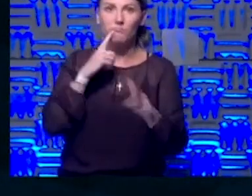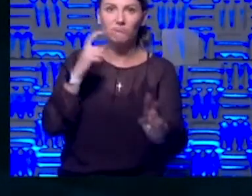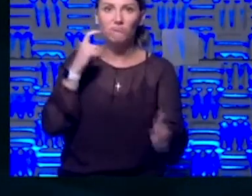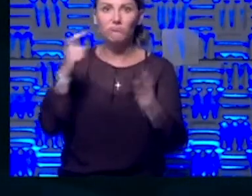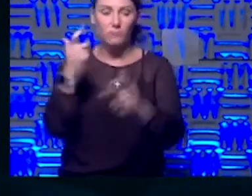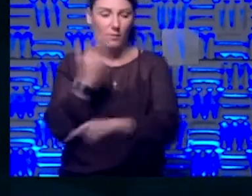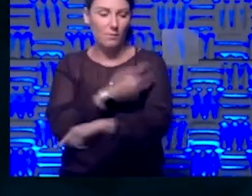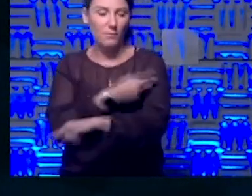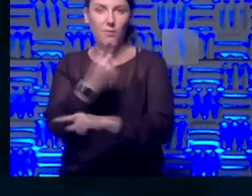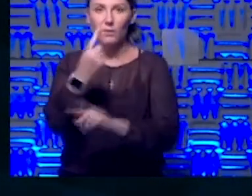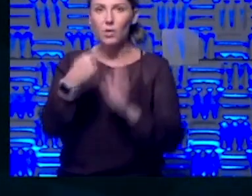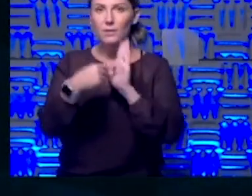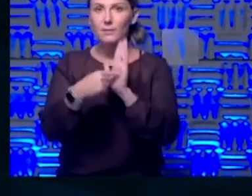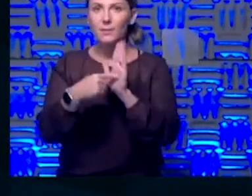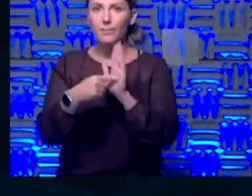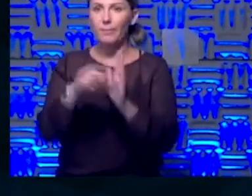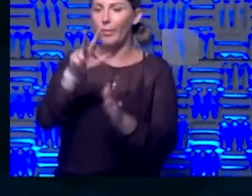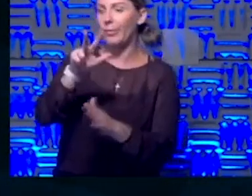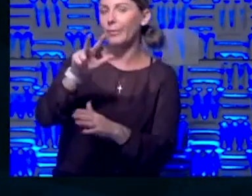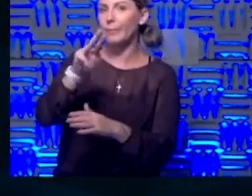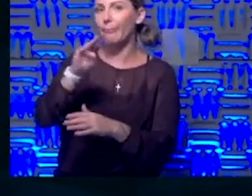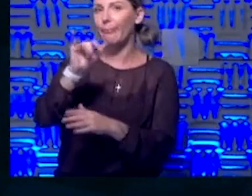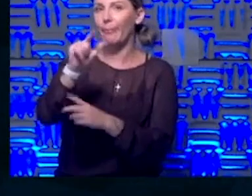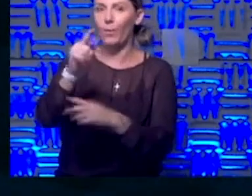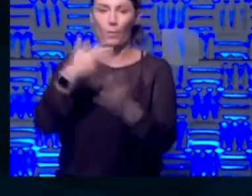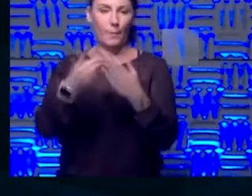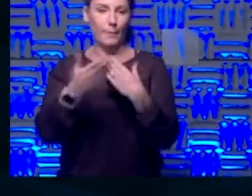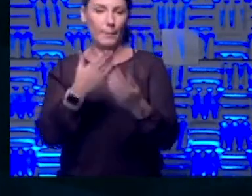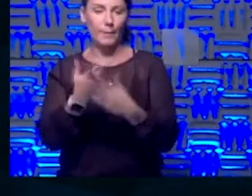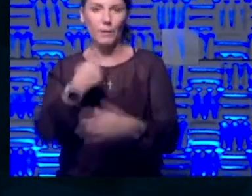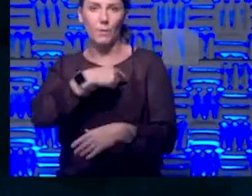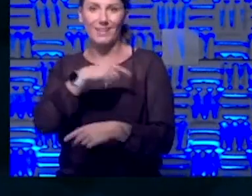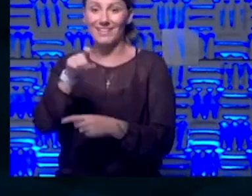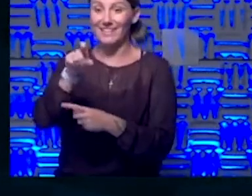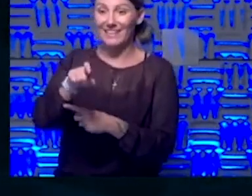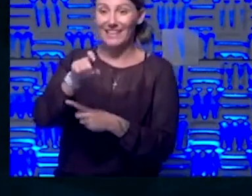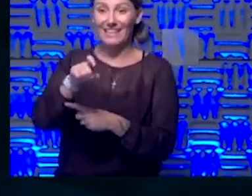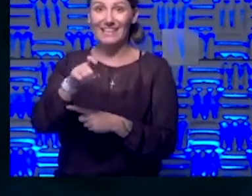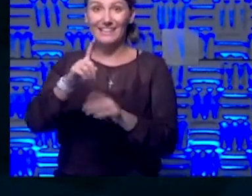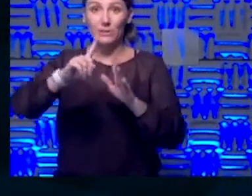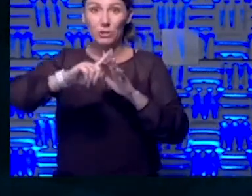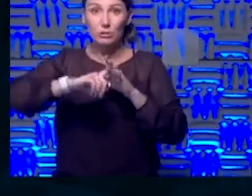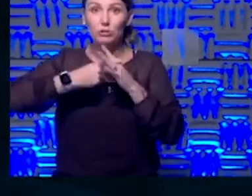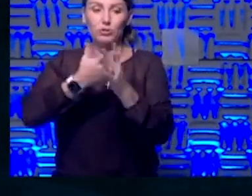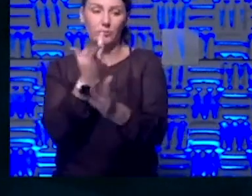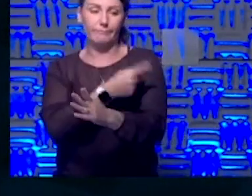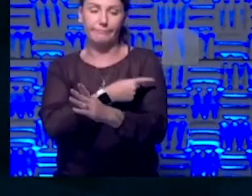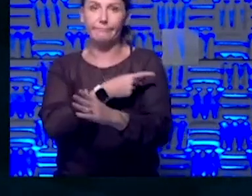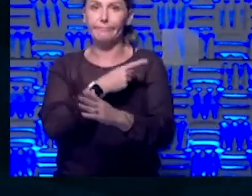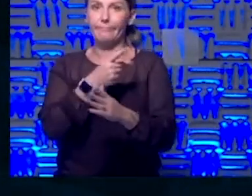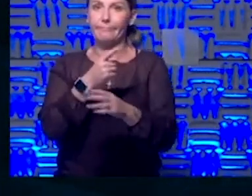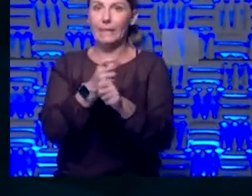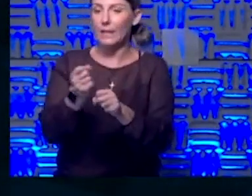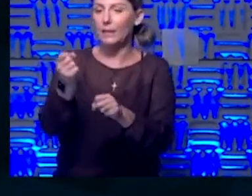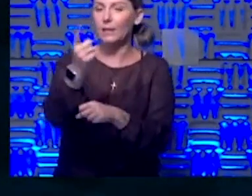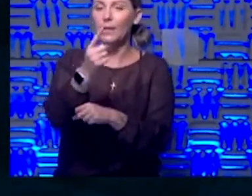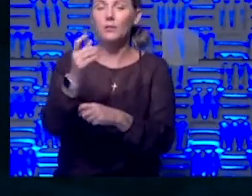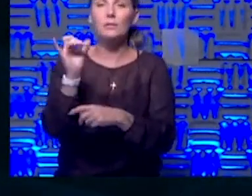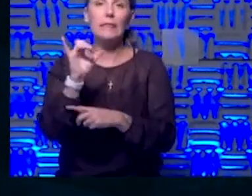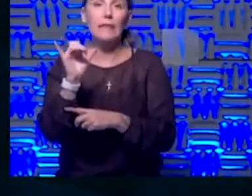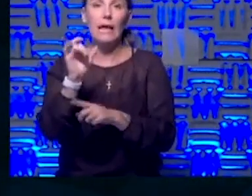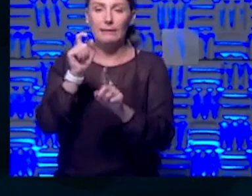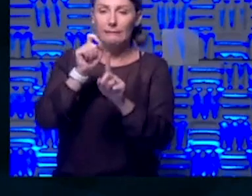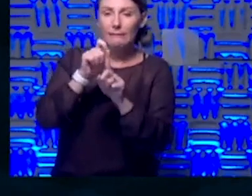example, know, 3 million of whatever we need to actually roll out a vaccine over the next year. So things like needles